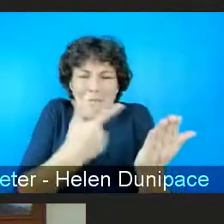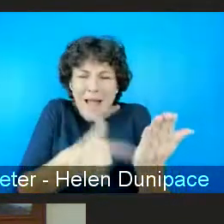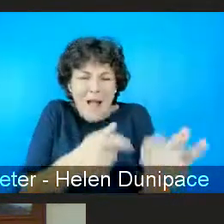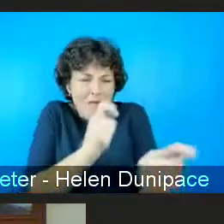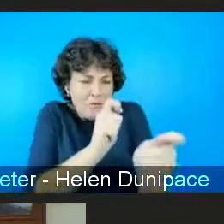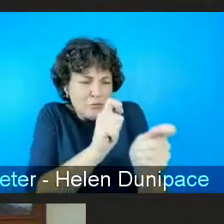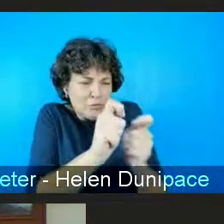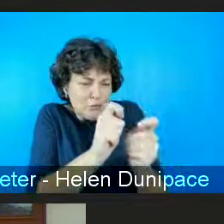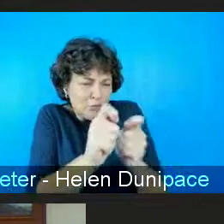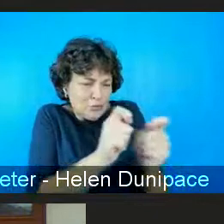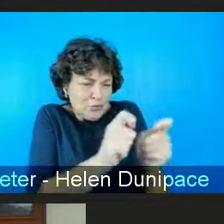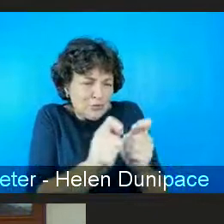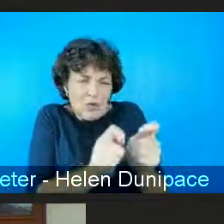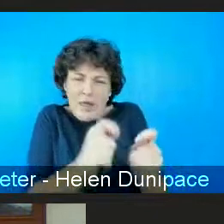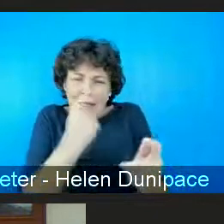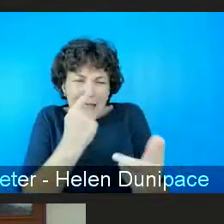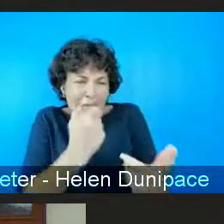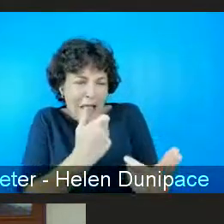marginalized women